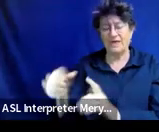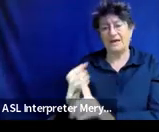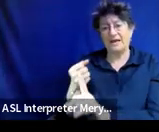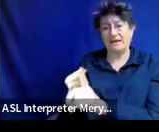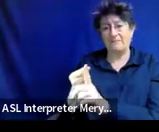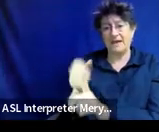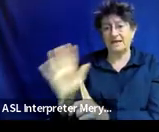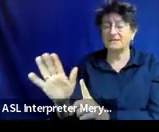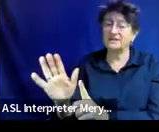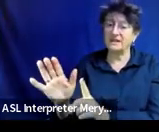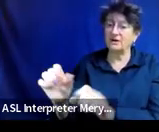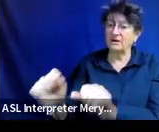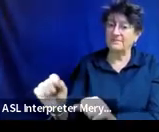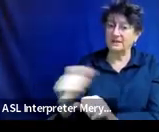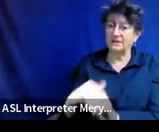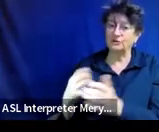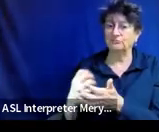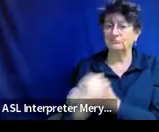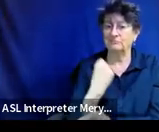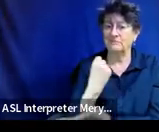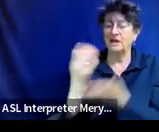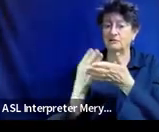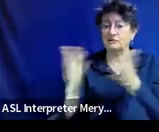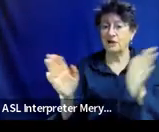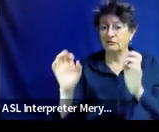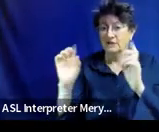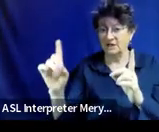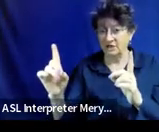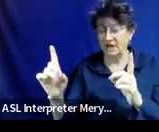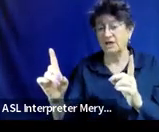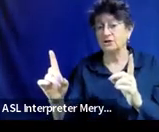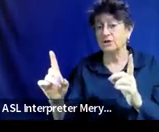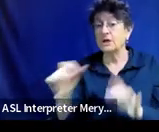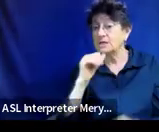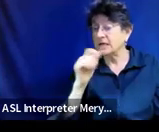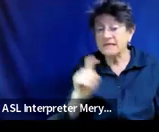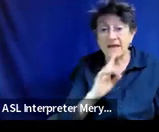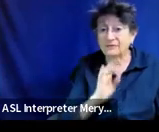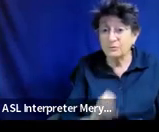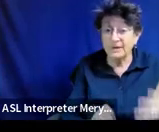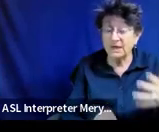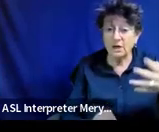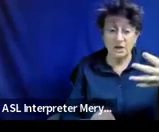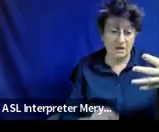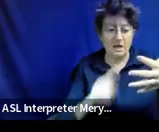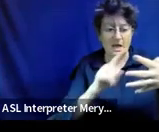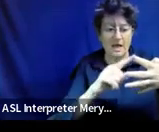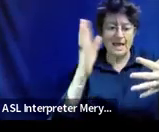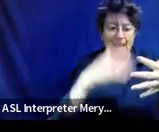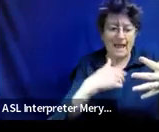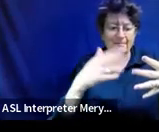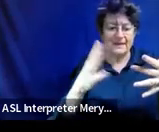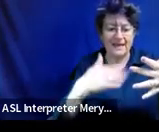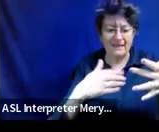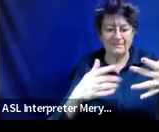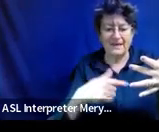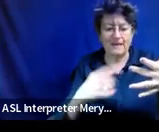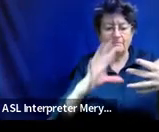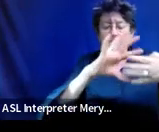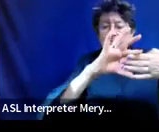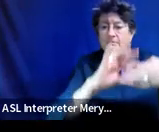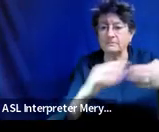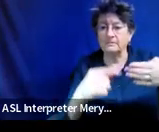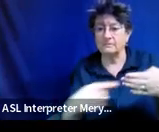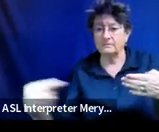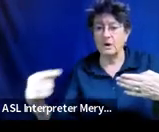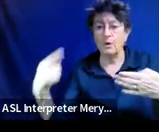that gen ed curriculum it doesn't have to be one house statement per gap it can be if that makes more sense to you but we would just expect